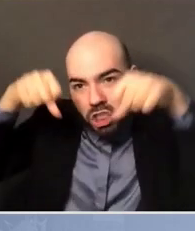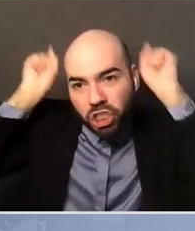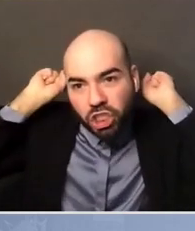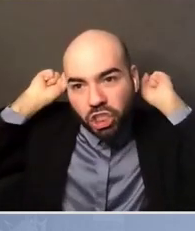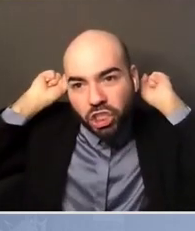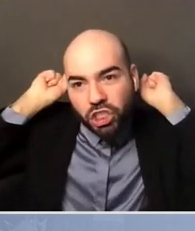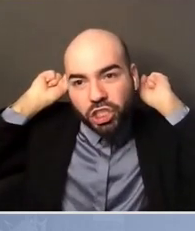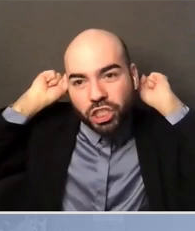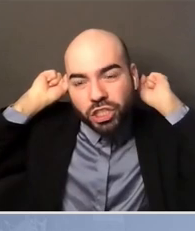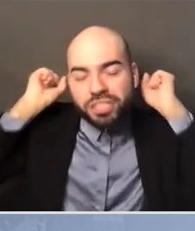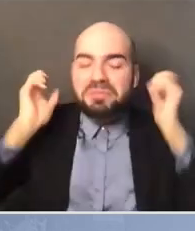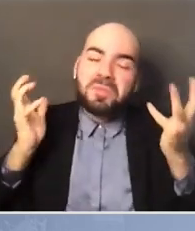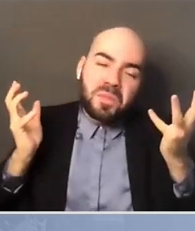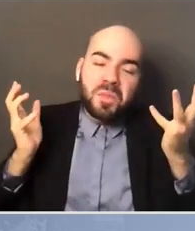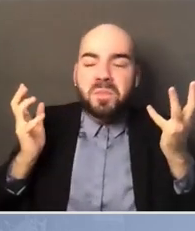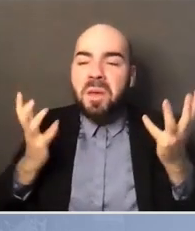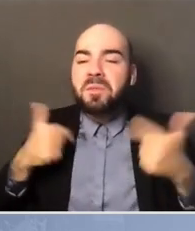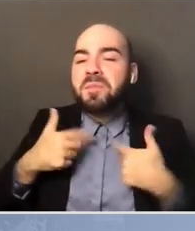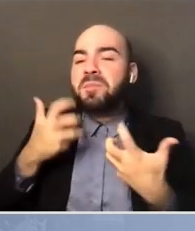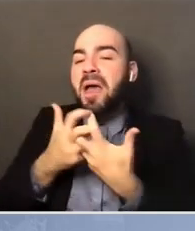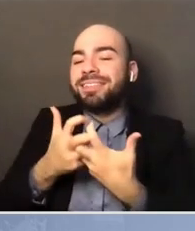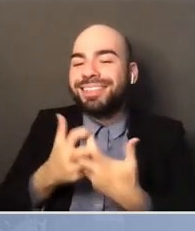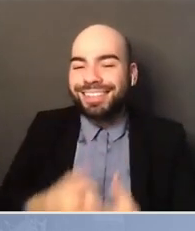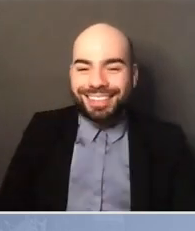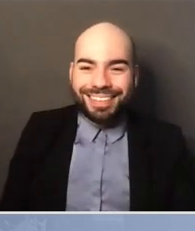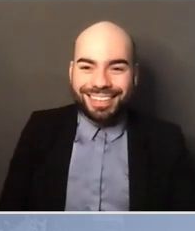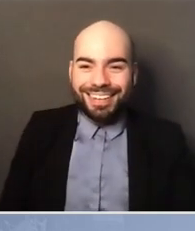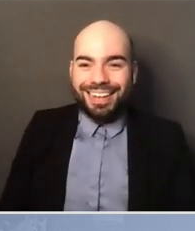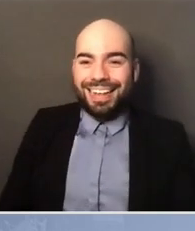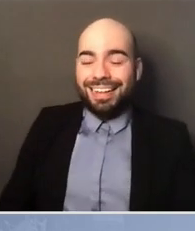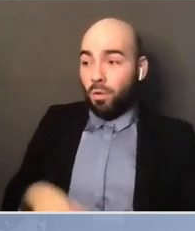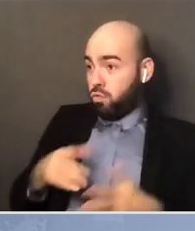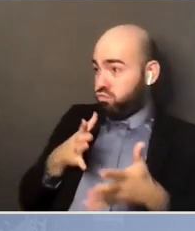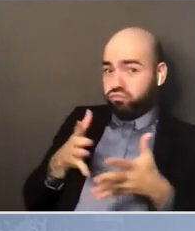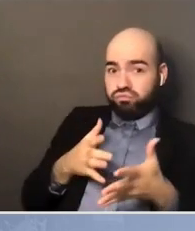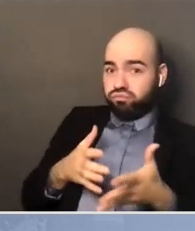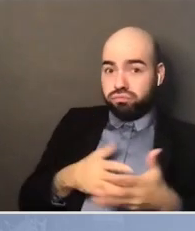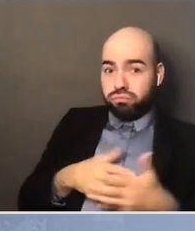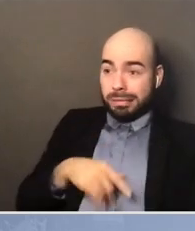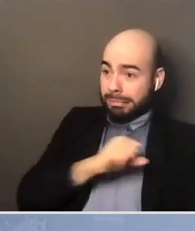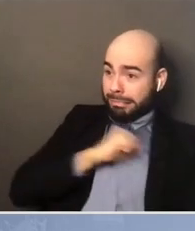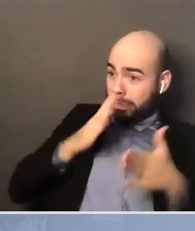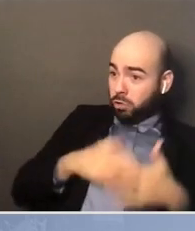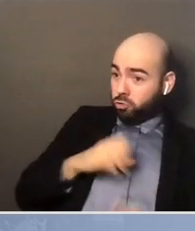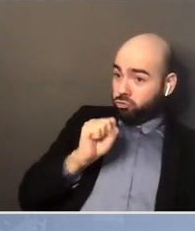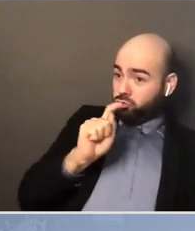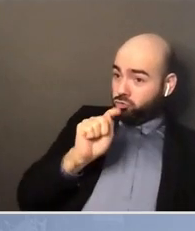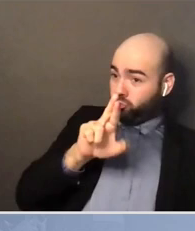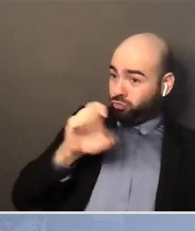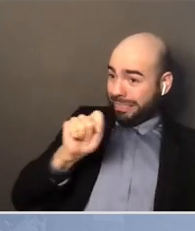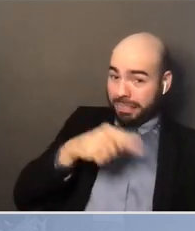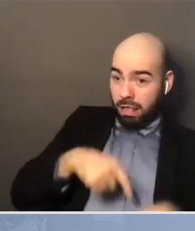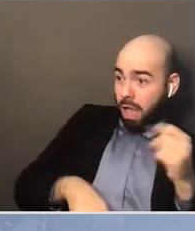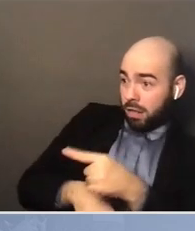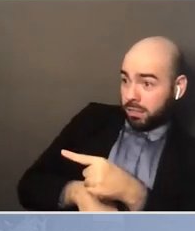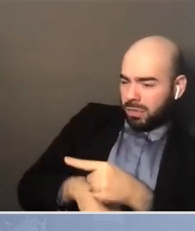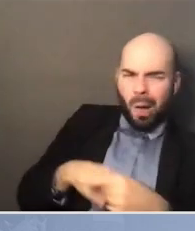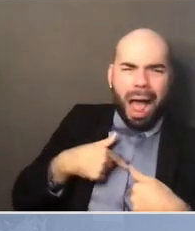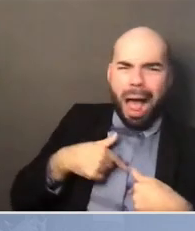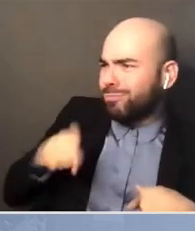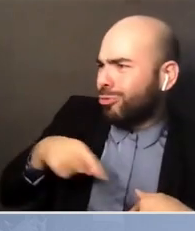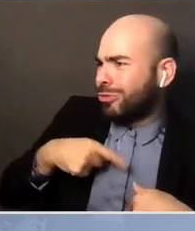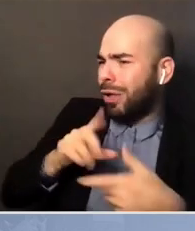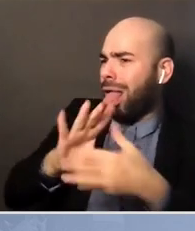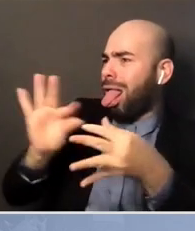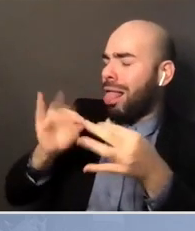All right. What else we got? Senator DeStreet, you have a question? Well, I'm supposed to provide a little overview. But, Mr. President, you know, when we were here,